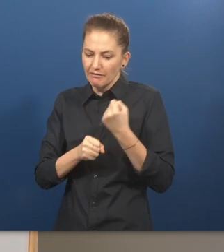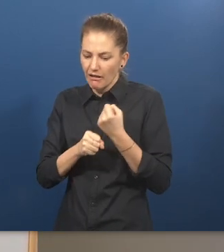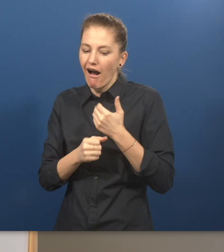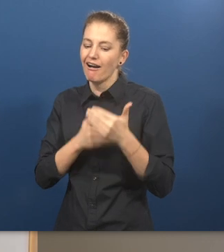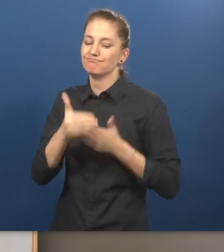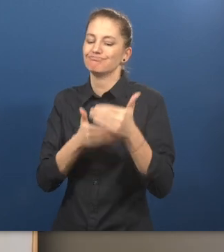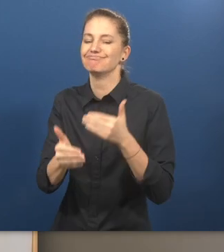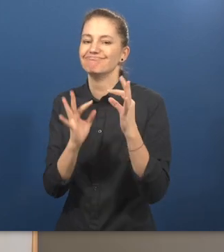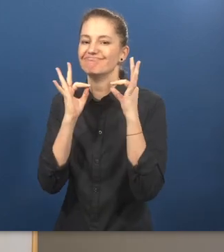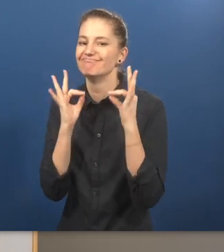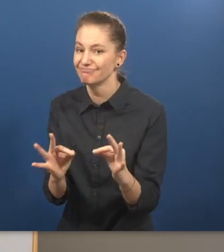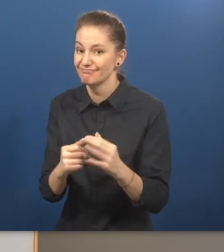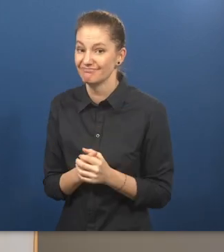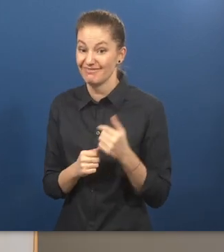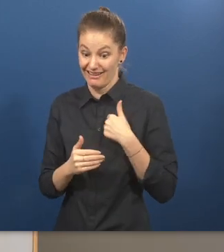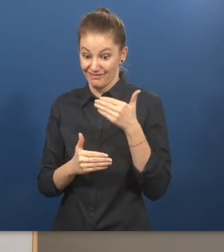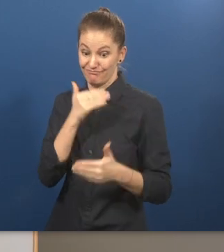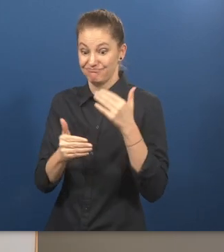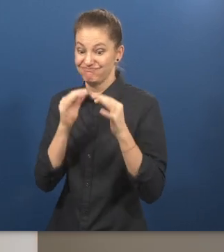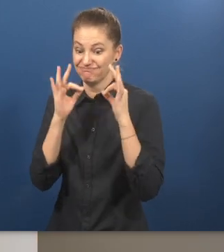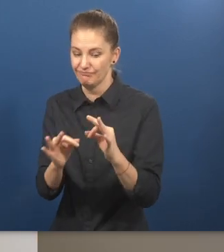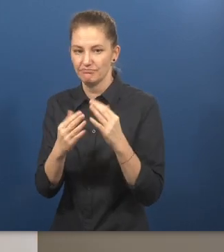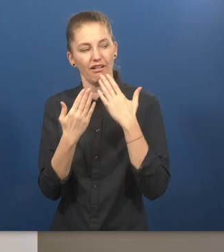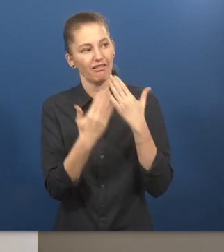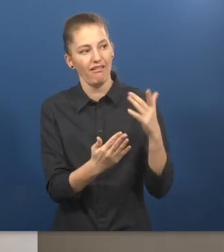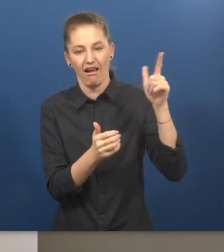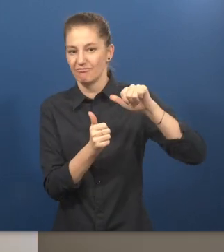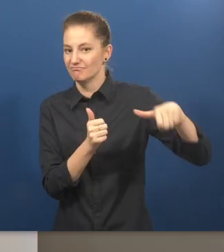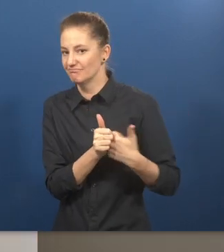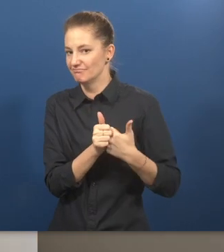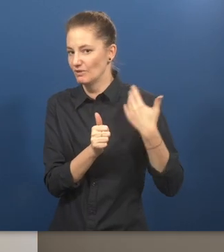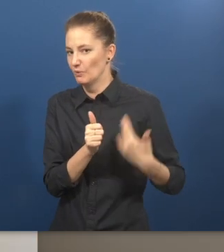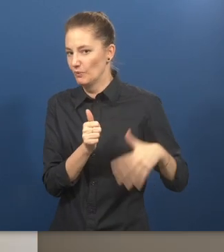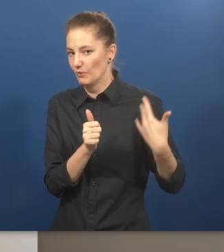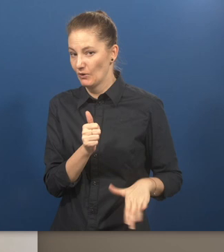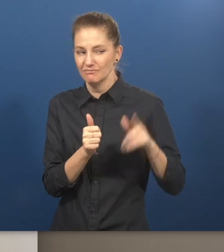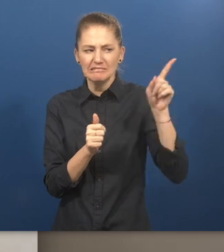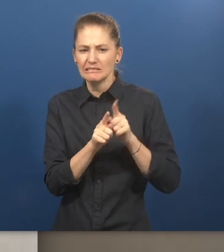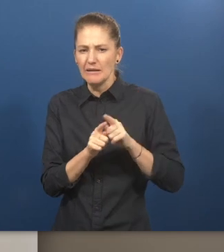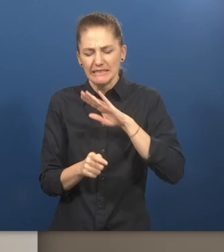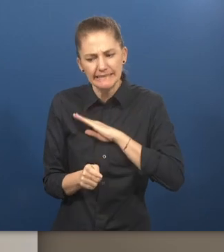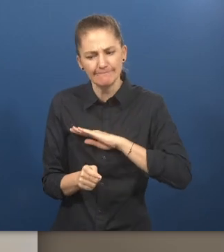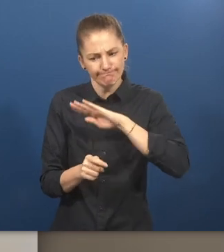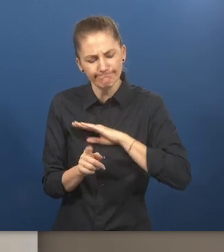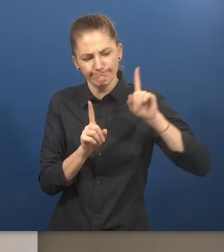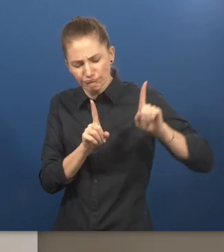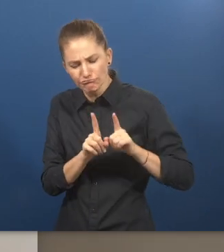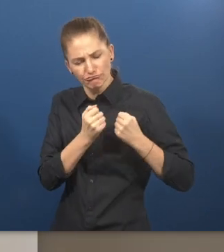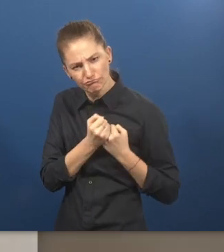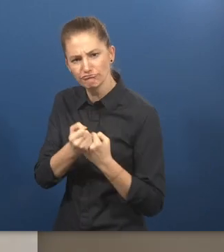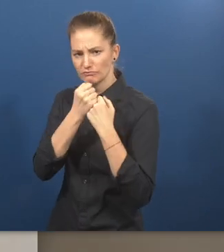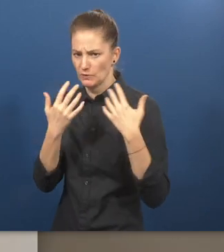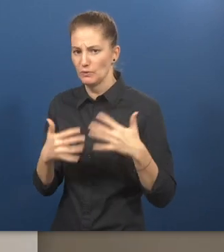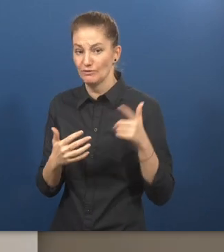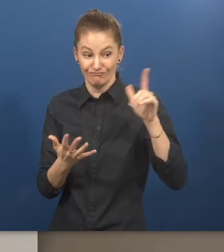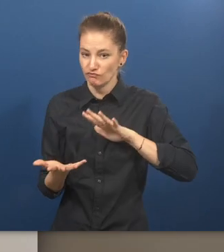your assignments. What I got out of it is all the mentors helping me out with my assignments